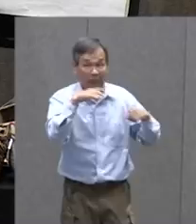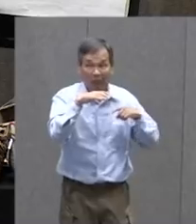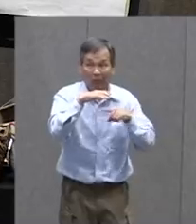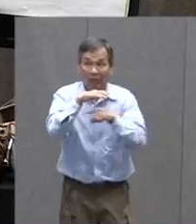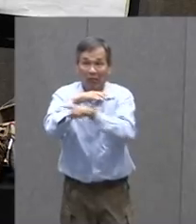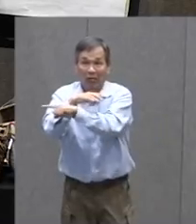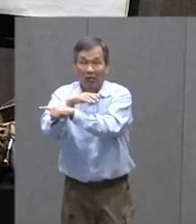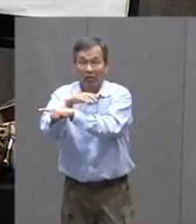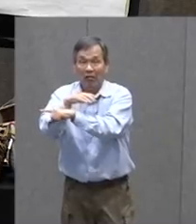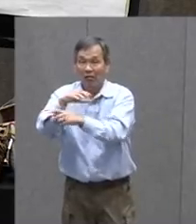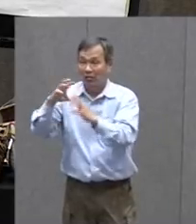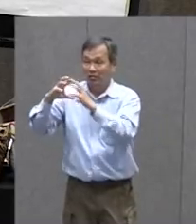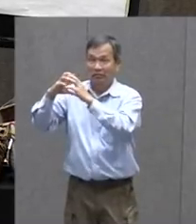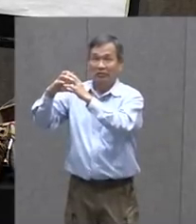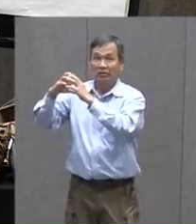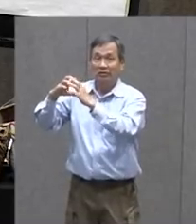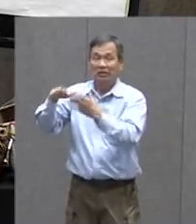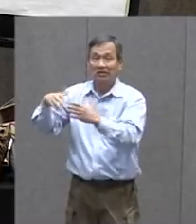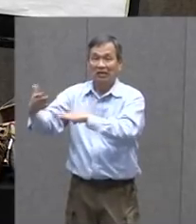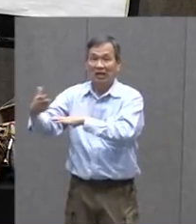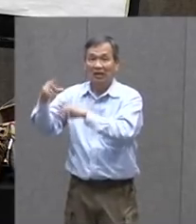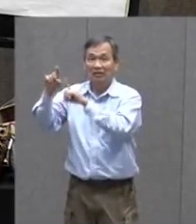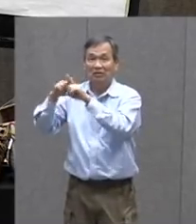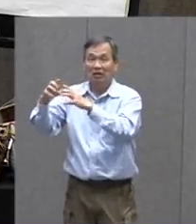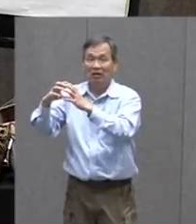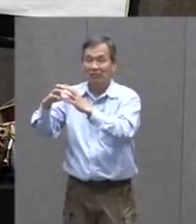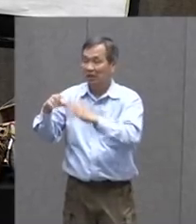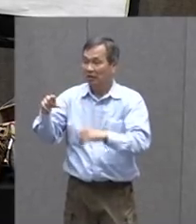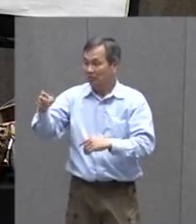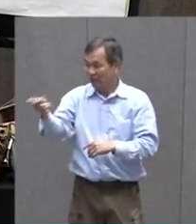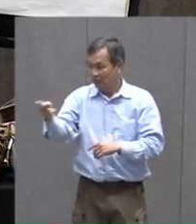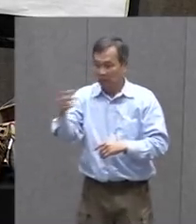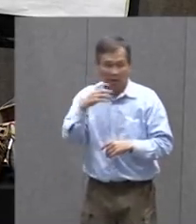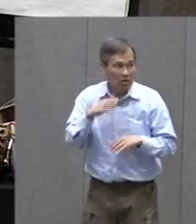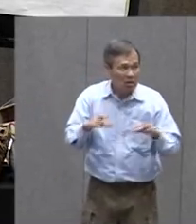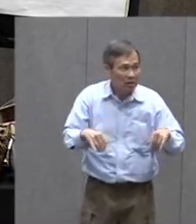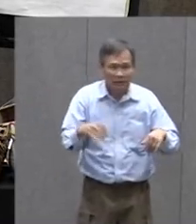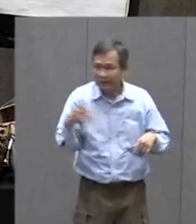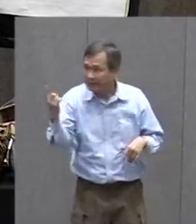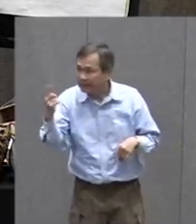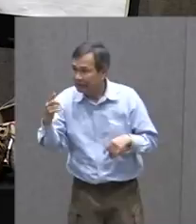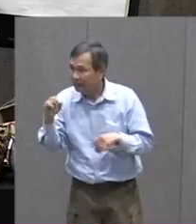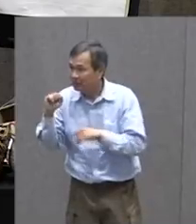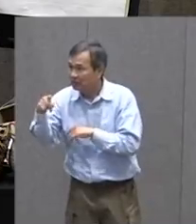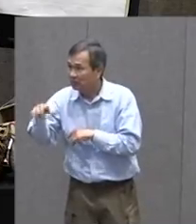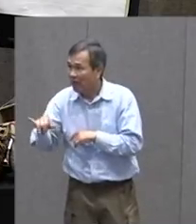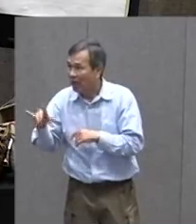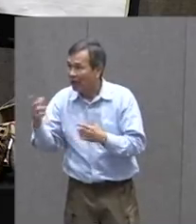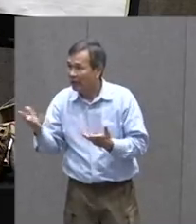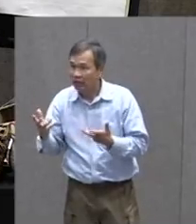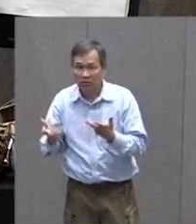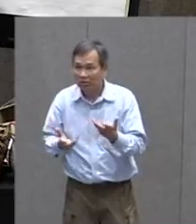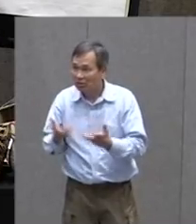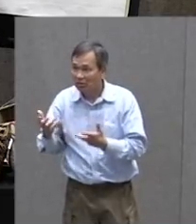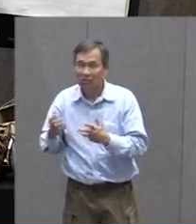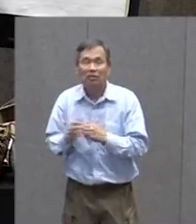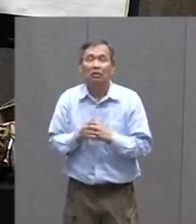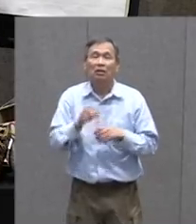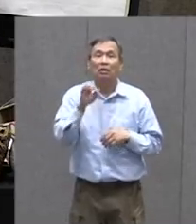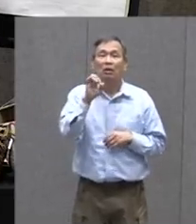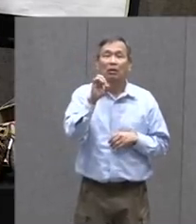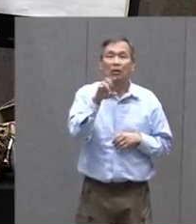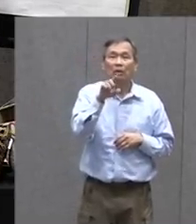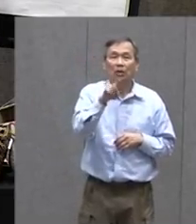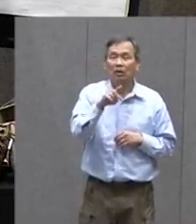Spy Okay It Could Say That Maybe There Is A New Weapon And